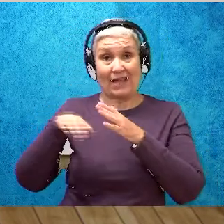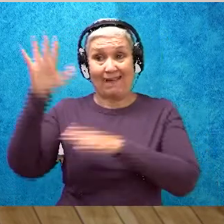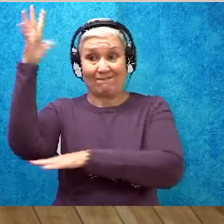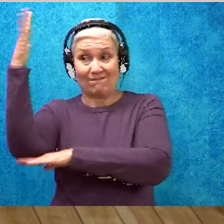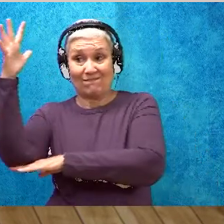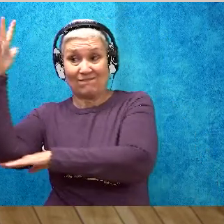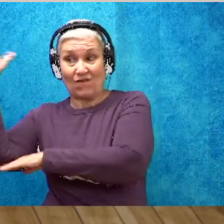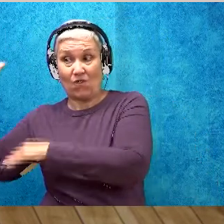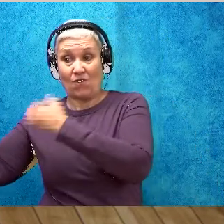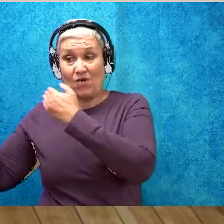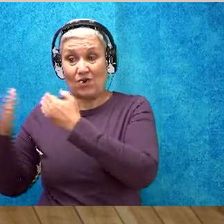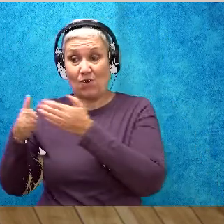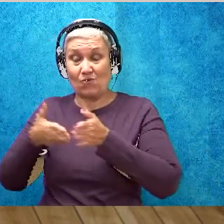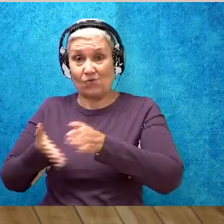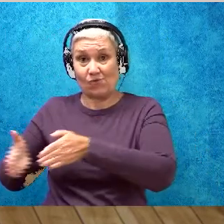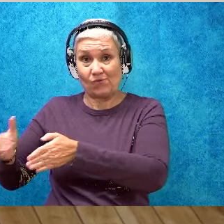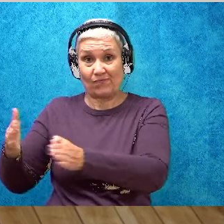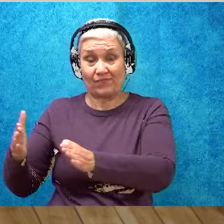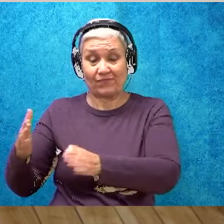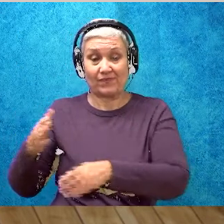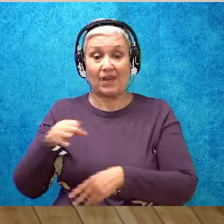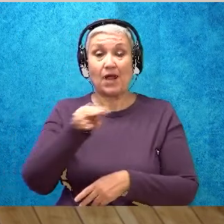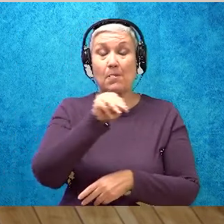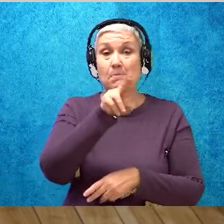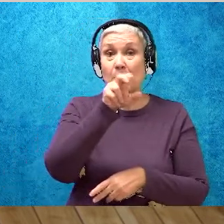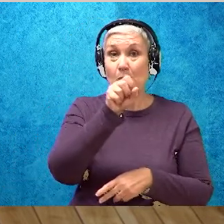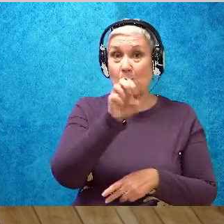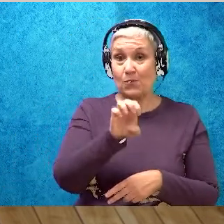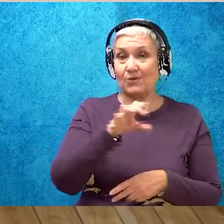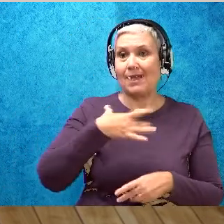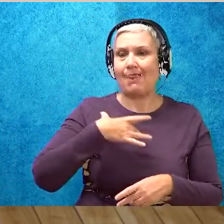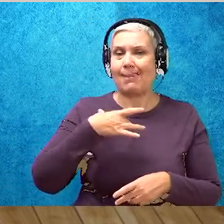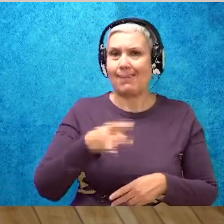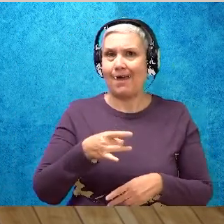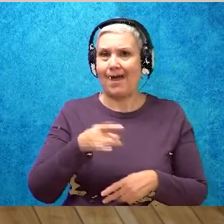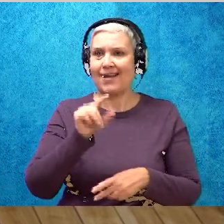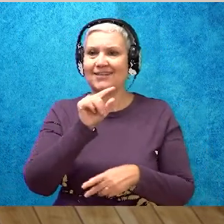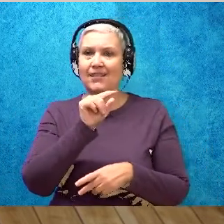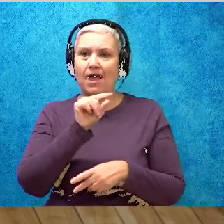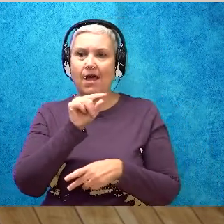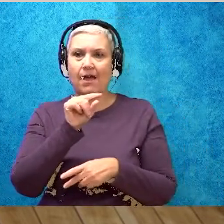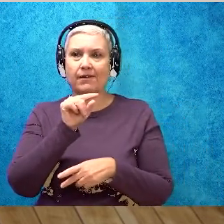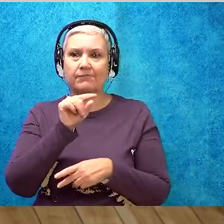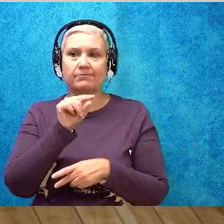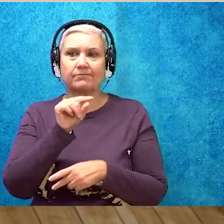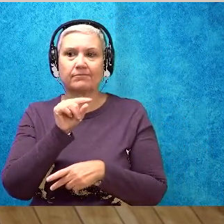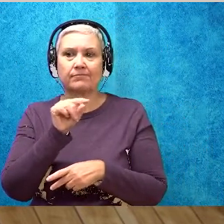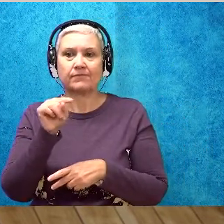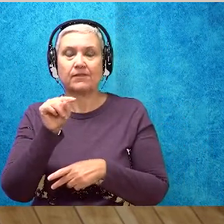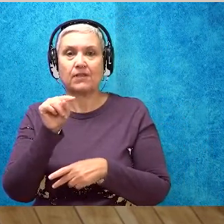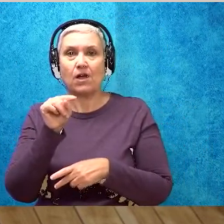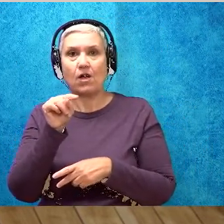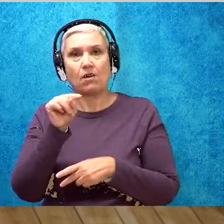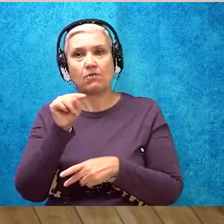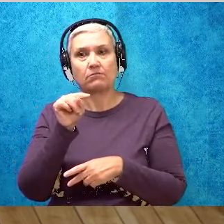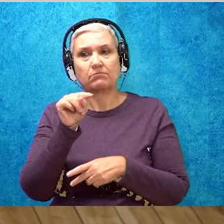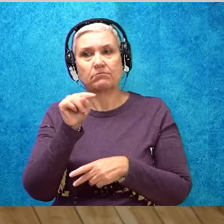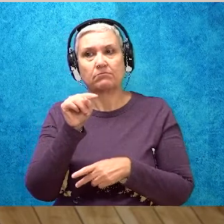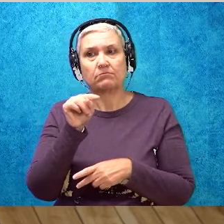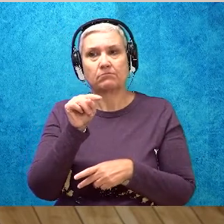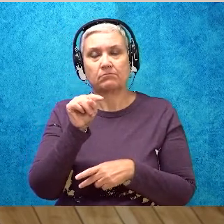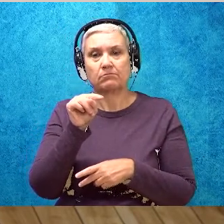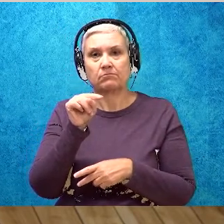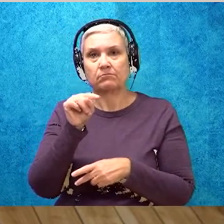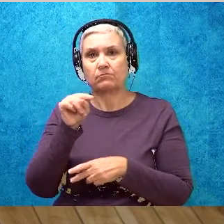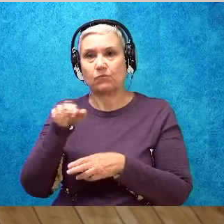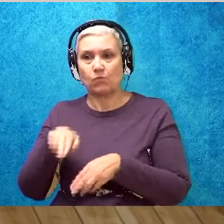Muse likes the forest and the Maize River. Muse likes music the most. Okay.